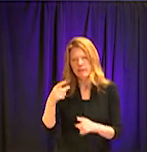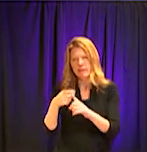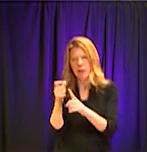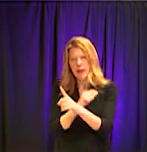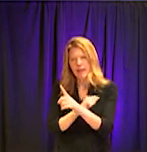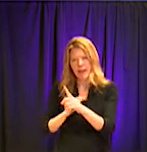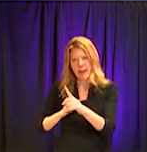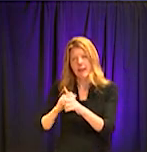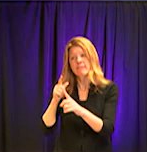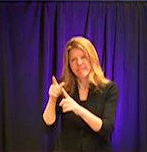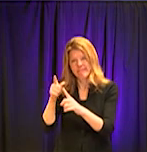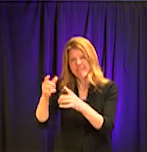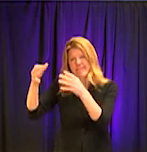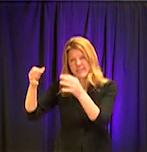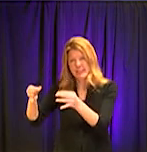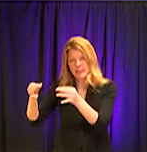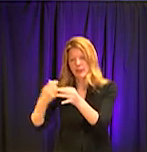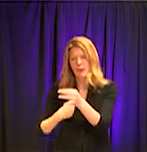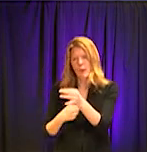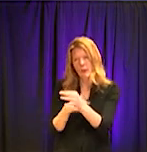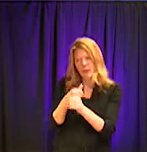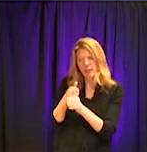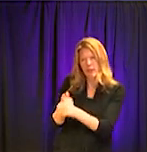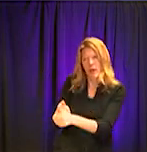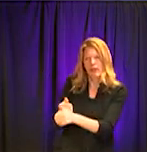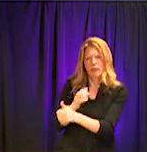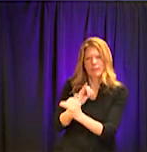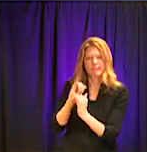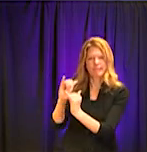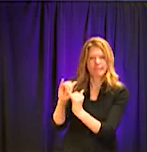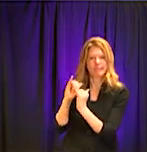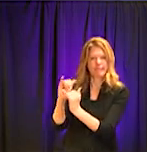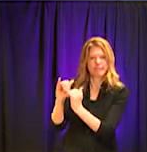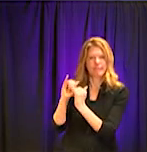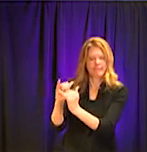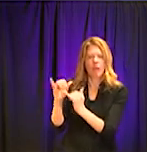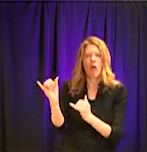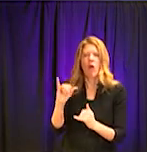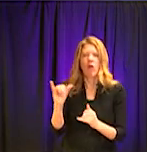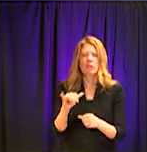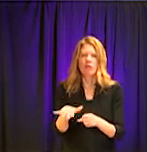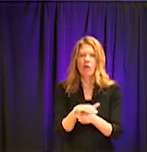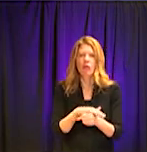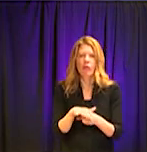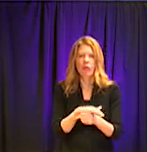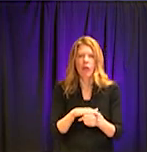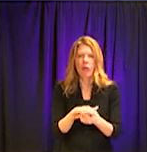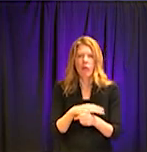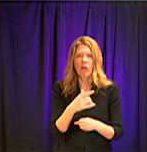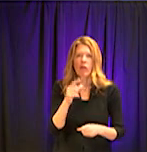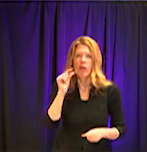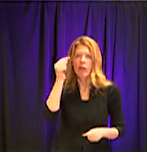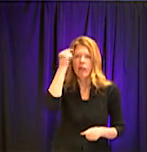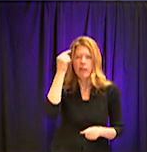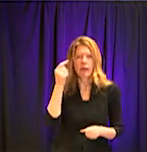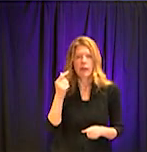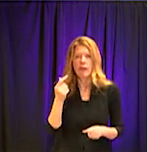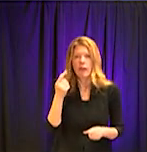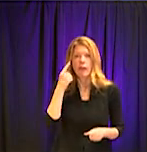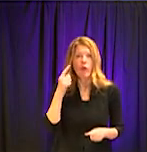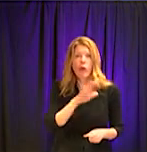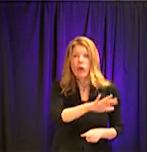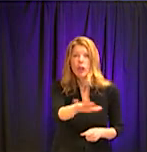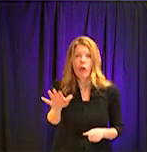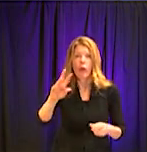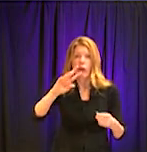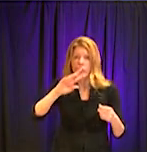that our residents know that the local government is there to serve them. Many of us have closed